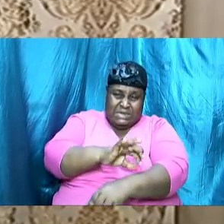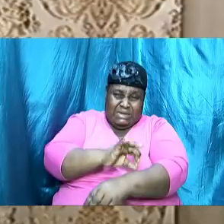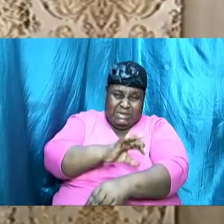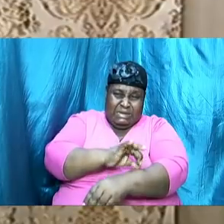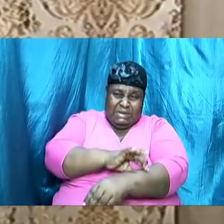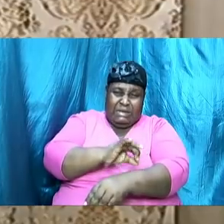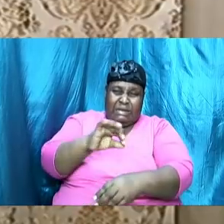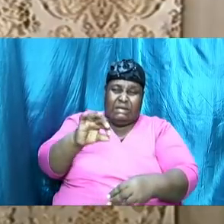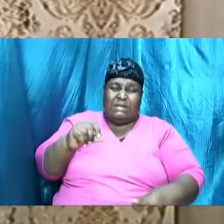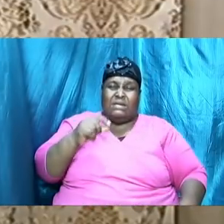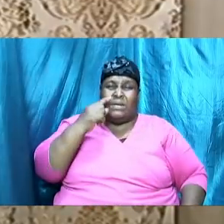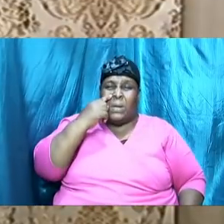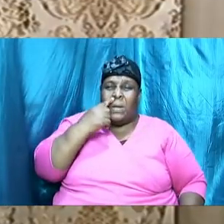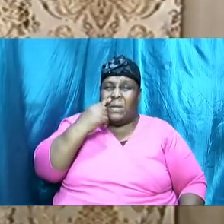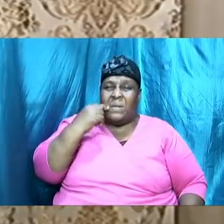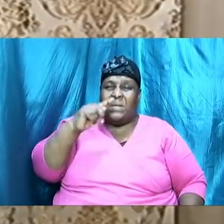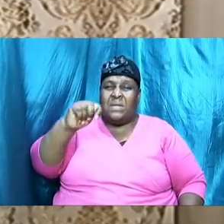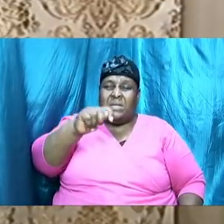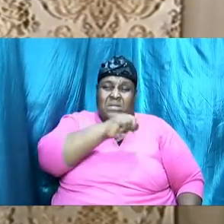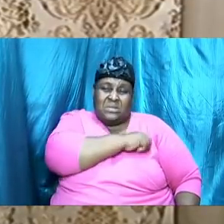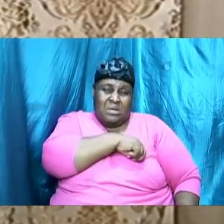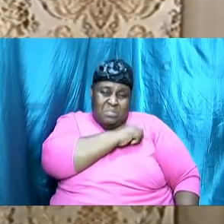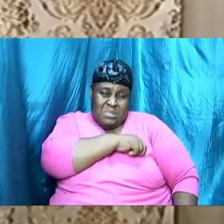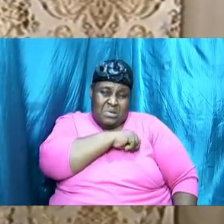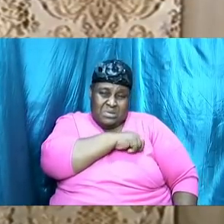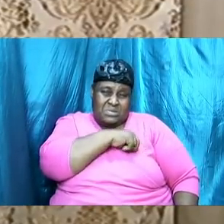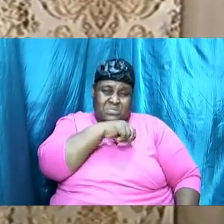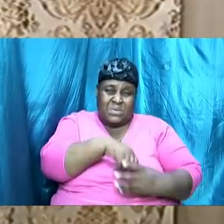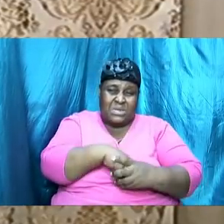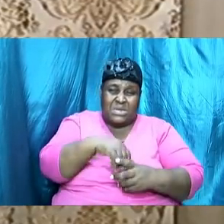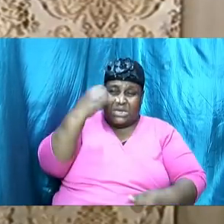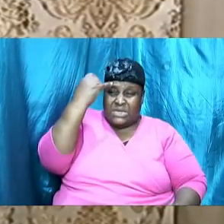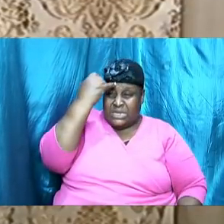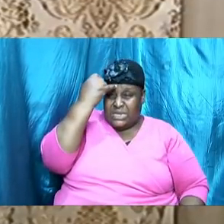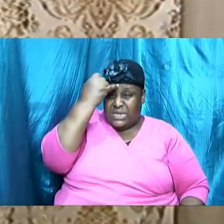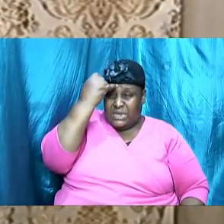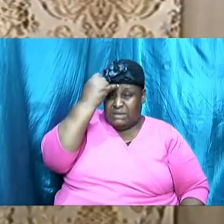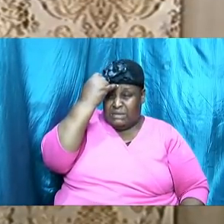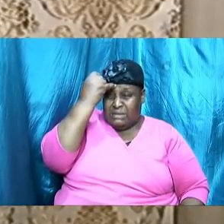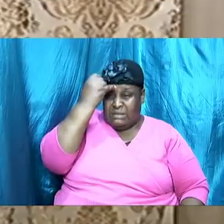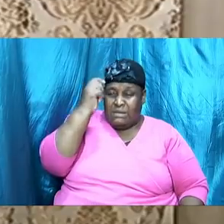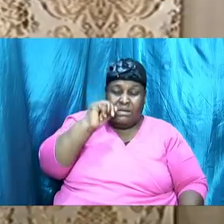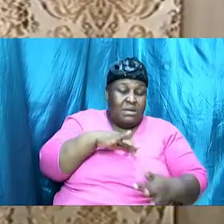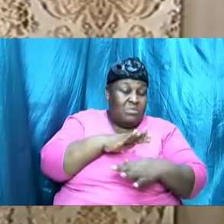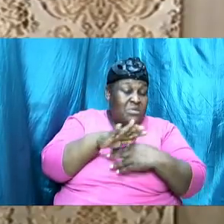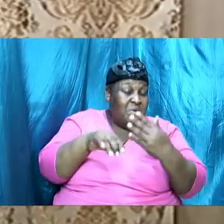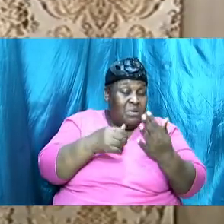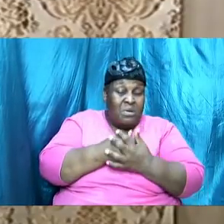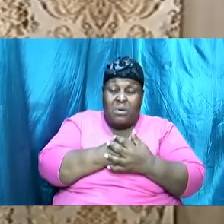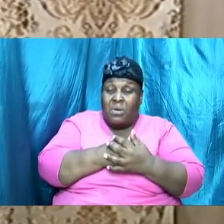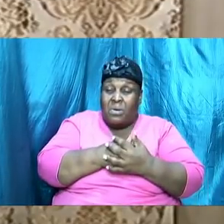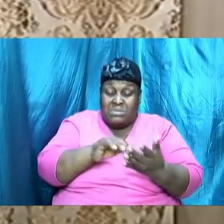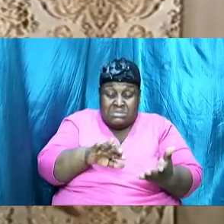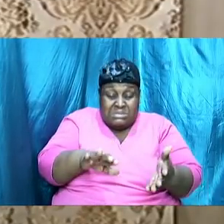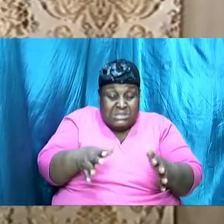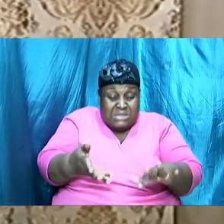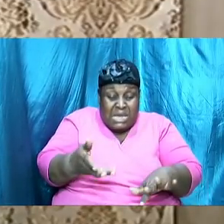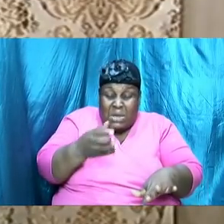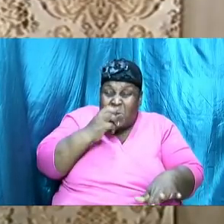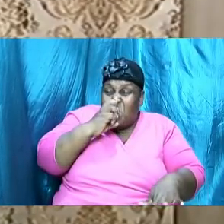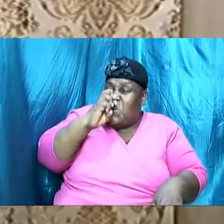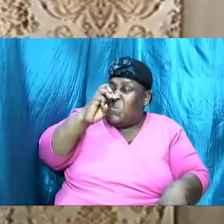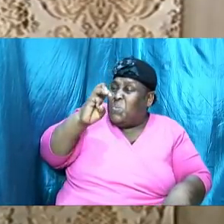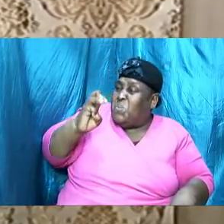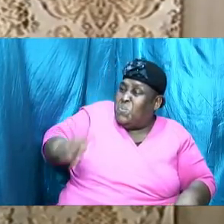Thomas was over in India I don't remember exactly what happened to him but they all died gruesome deaths